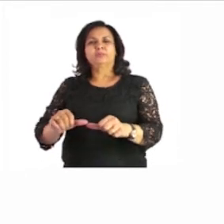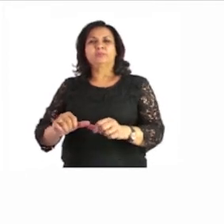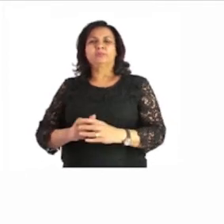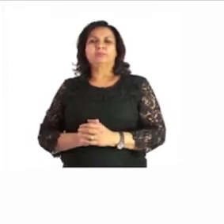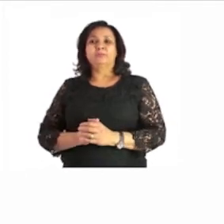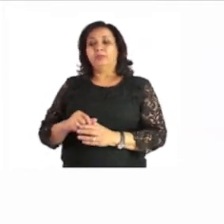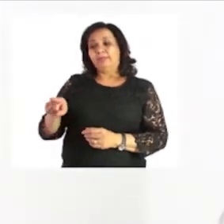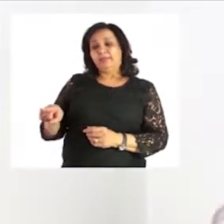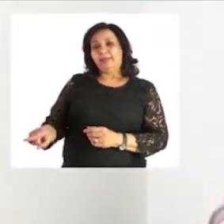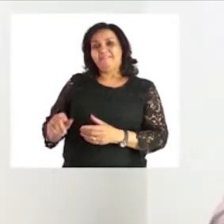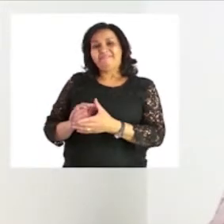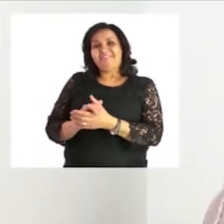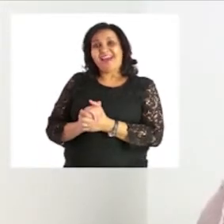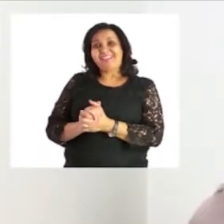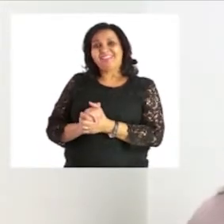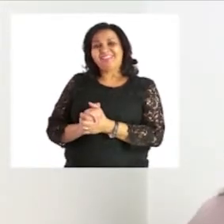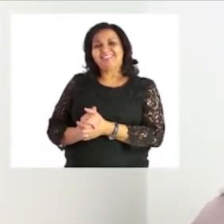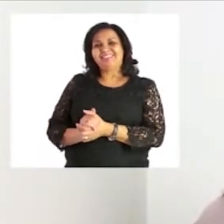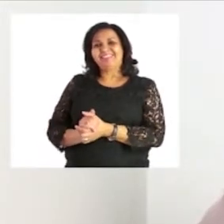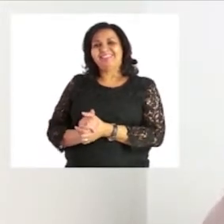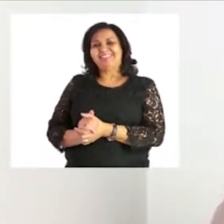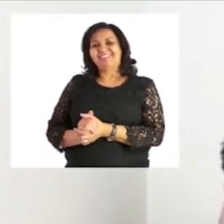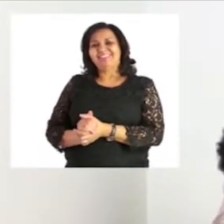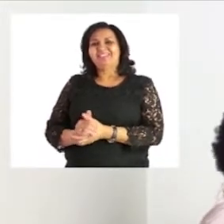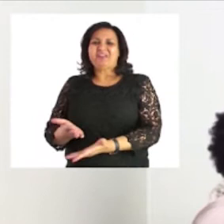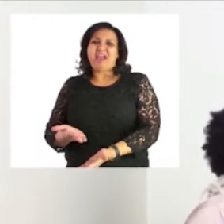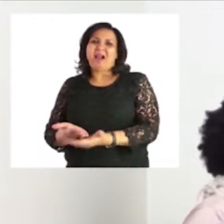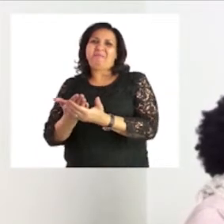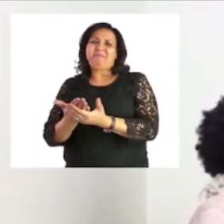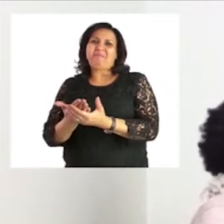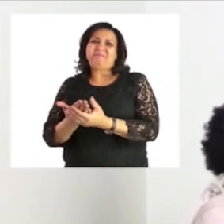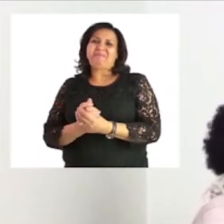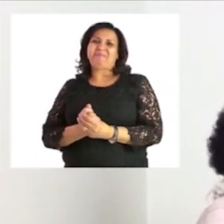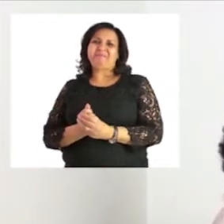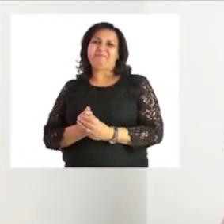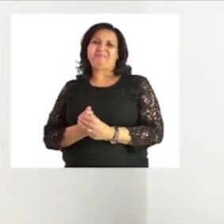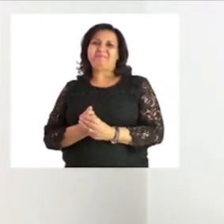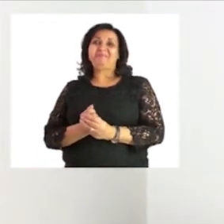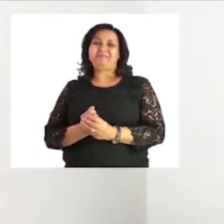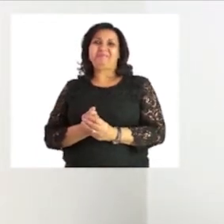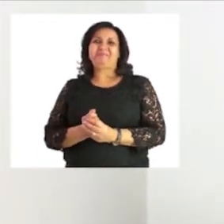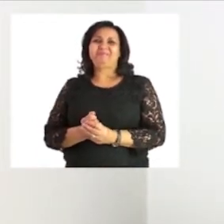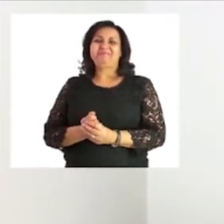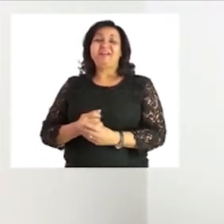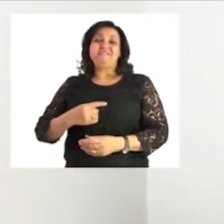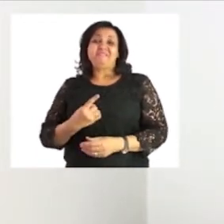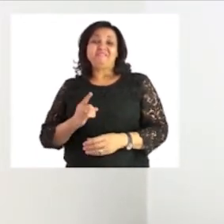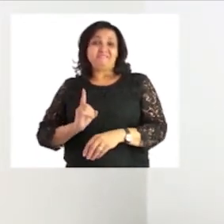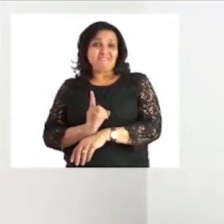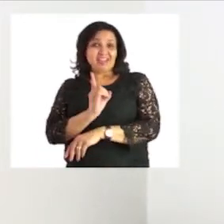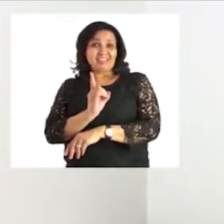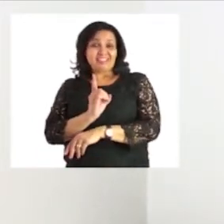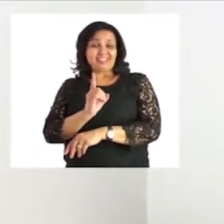friend it is going to draw the triangle first and then we're going to ask our friend to come and help us to